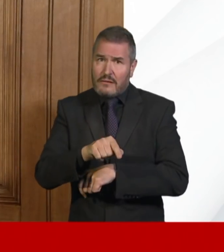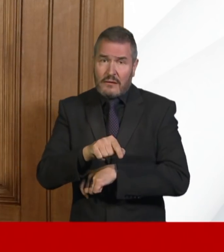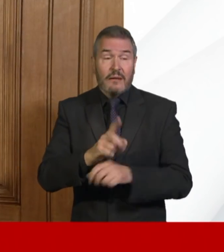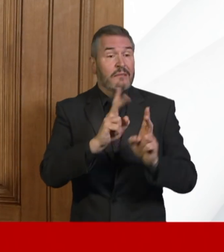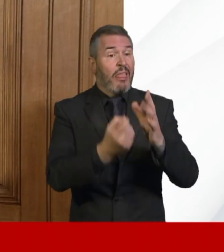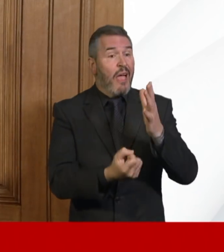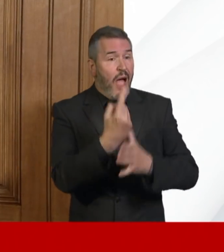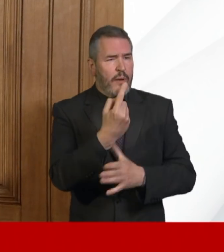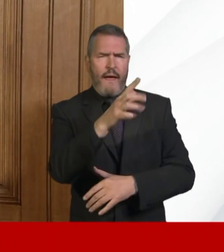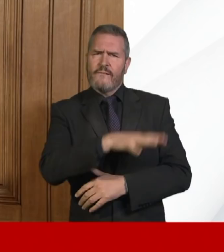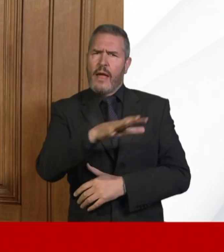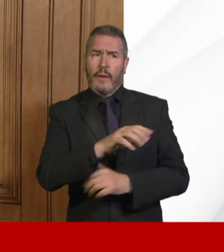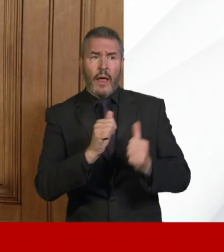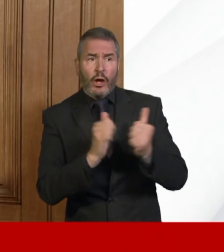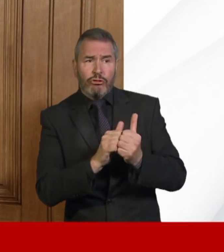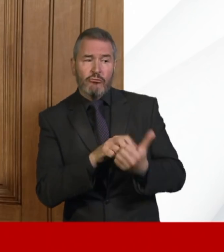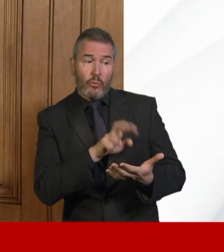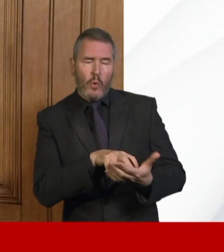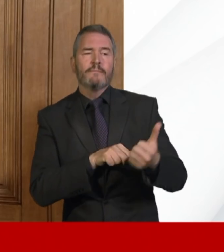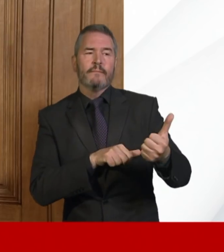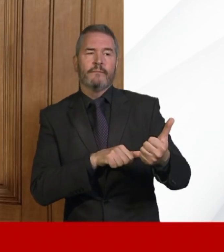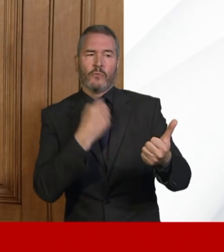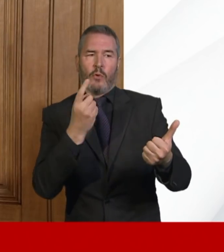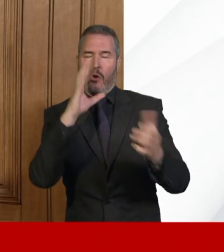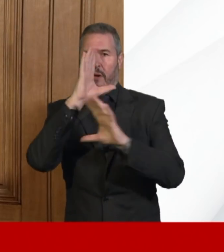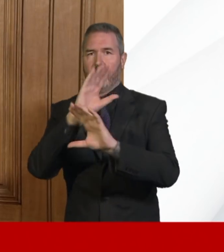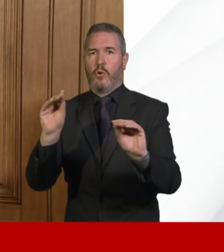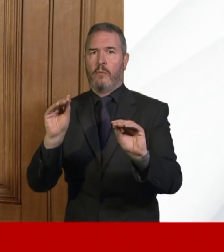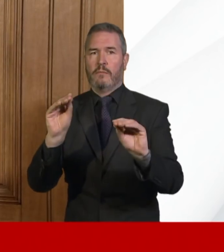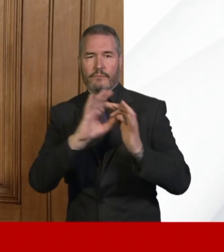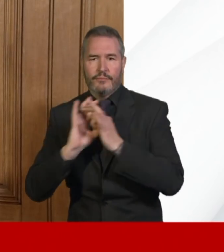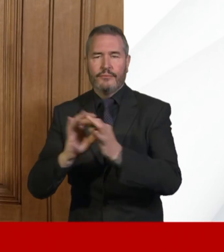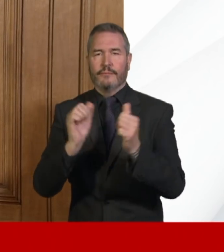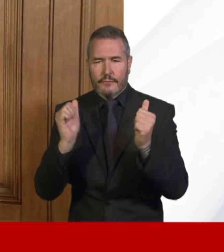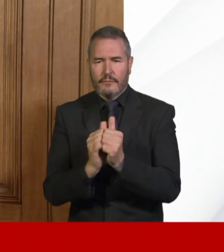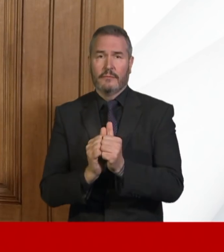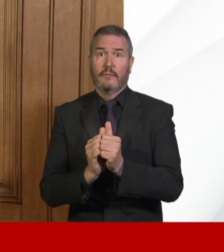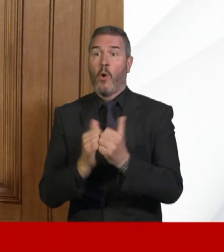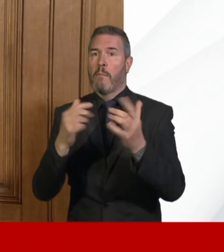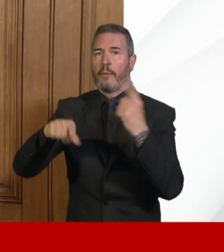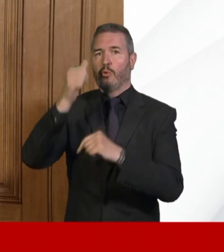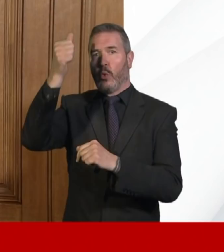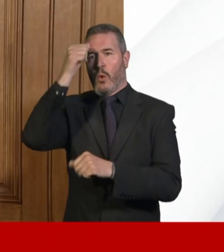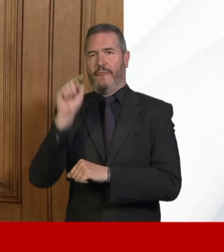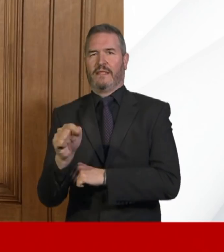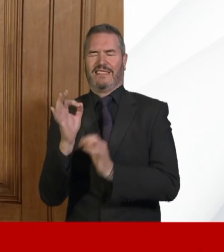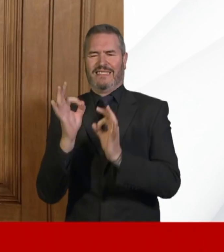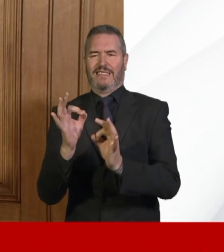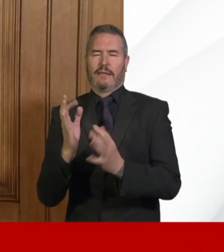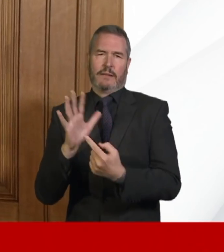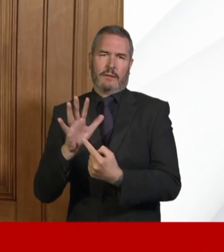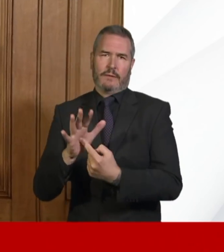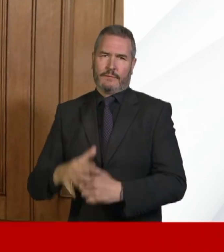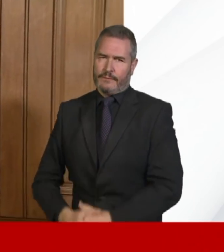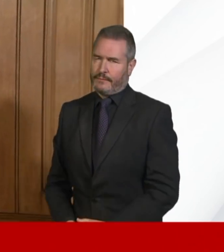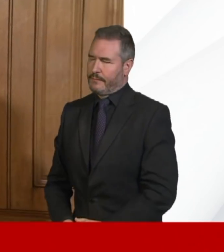and all the parts of the system can consolidate the information and ensure it's accurate for the public. Thank you, Jenny. I think that's